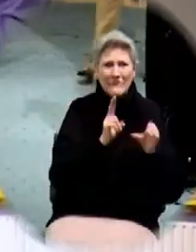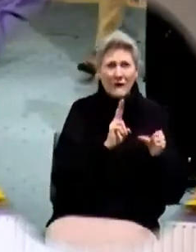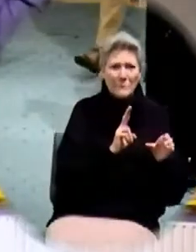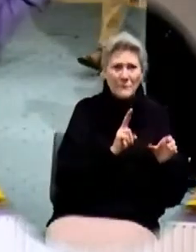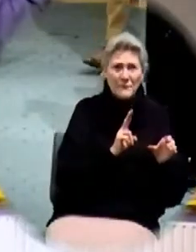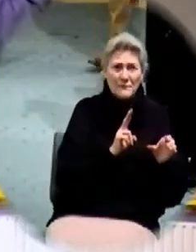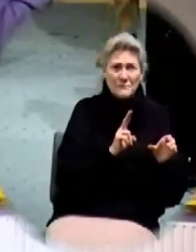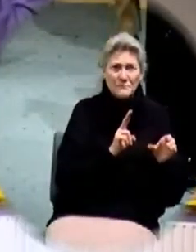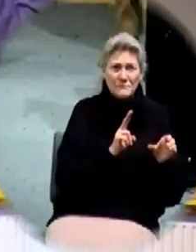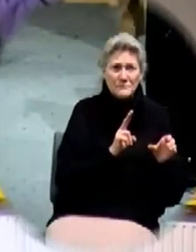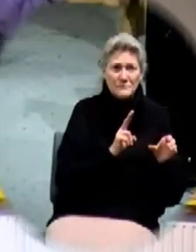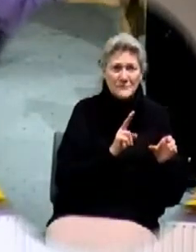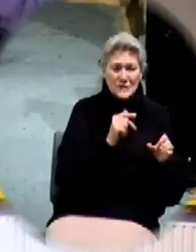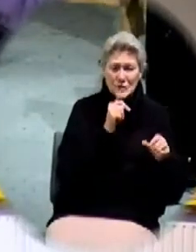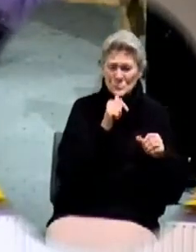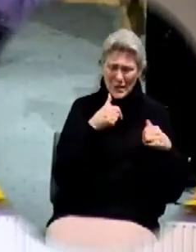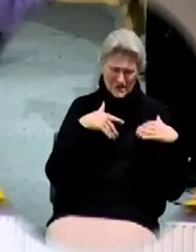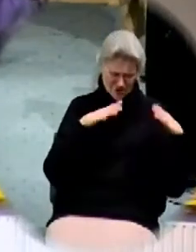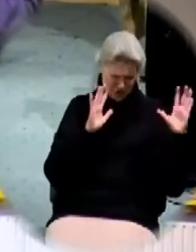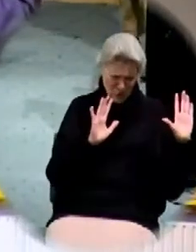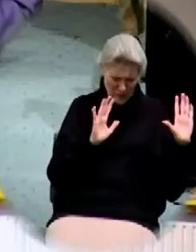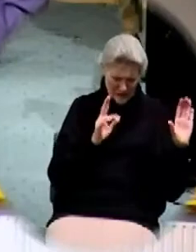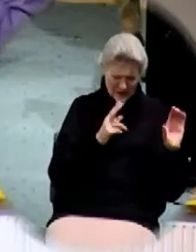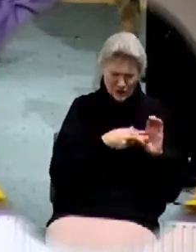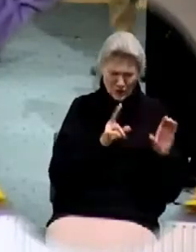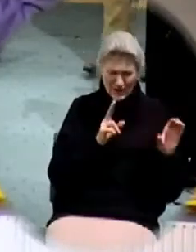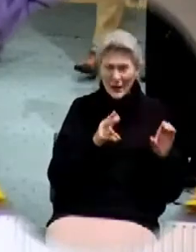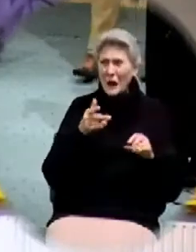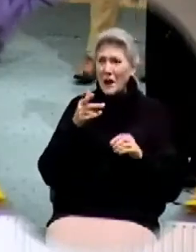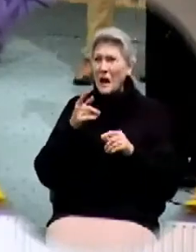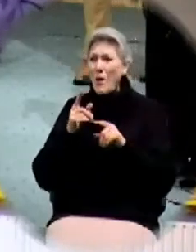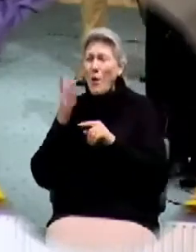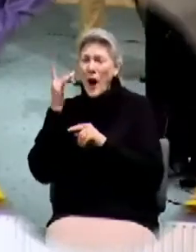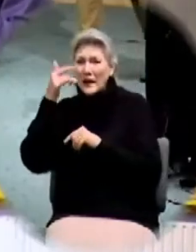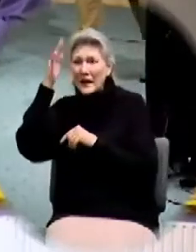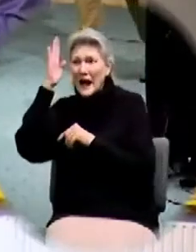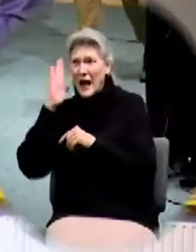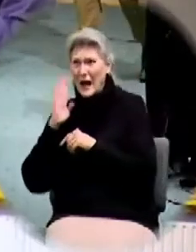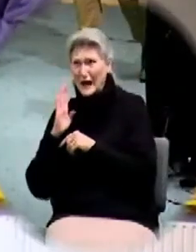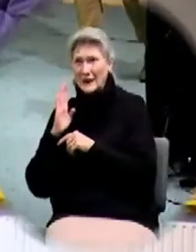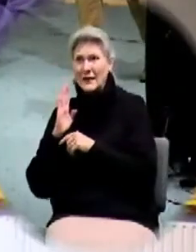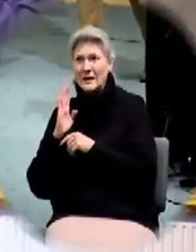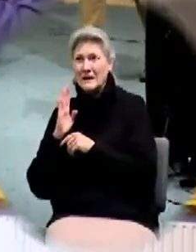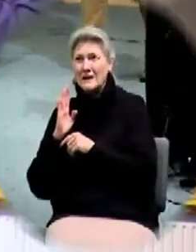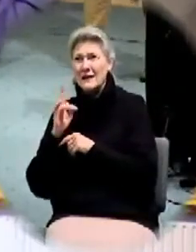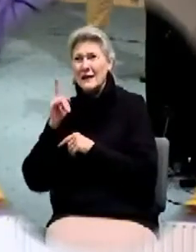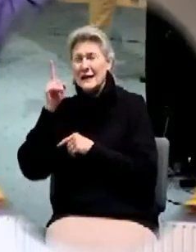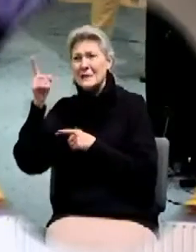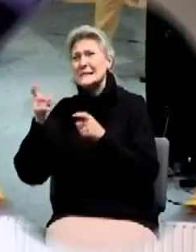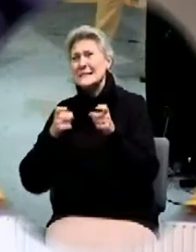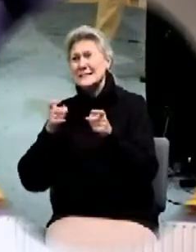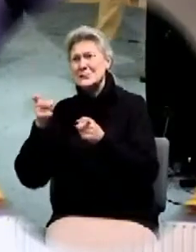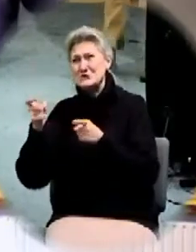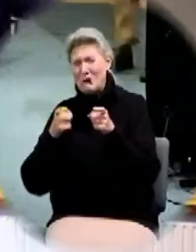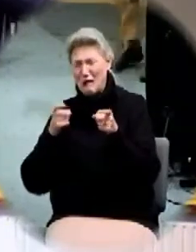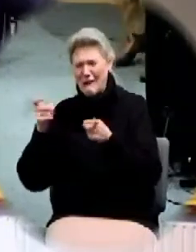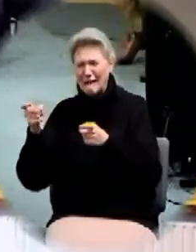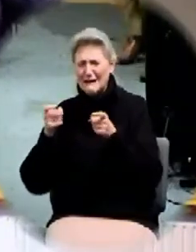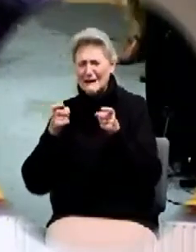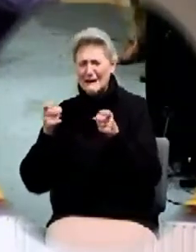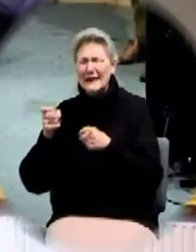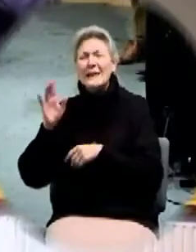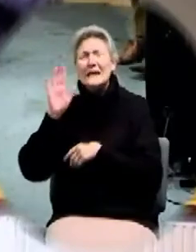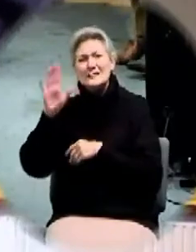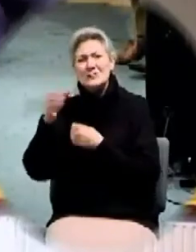God has no equal he has no rival he is the God of gods and the Lord of lords and he is